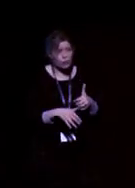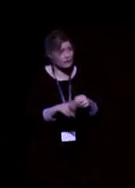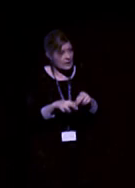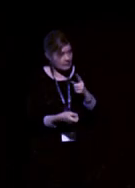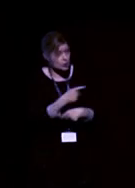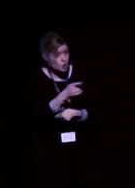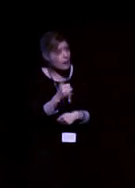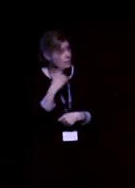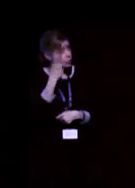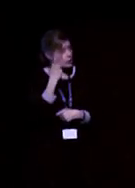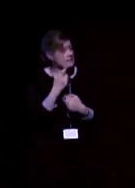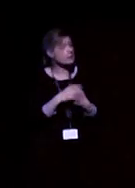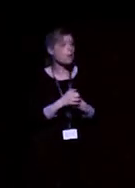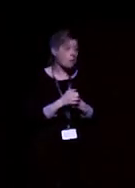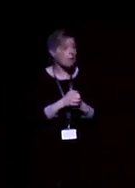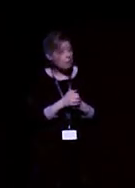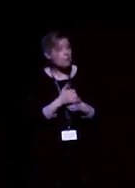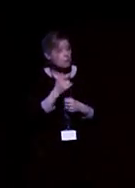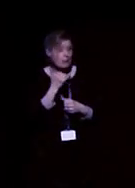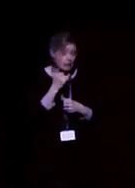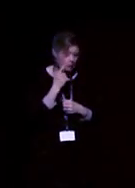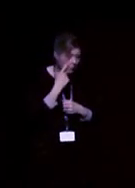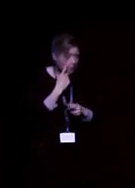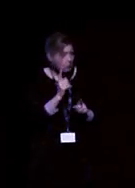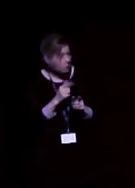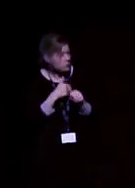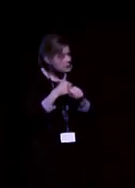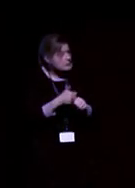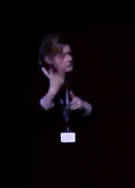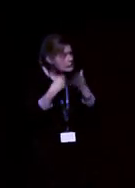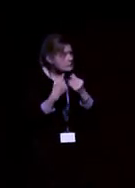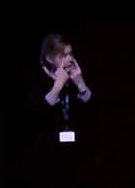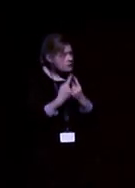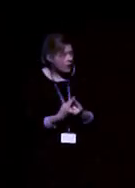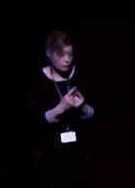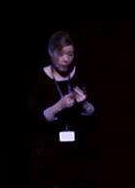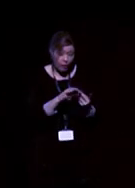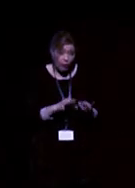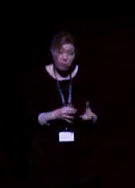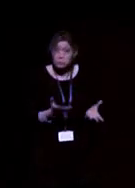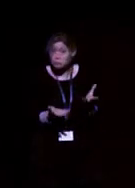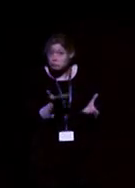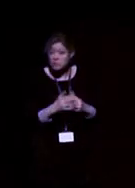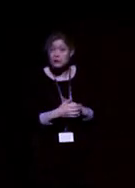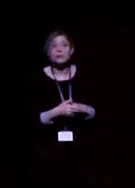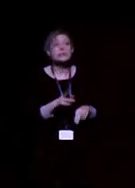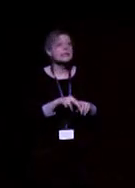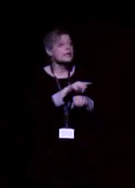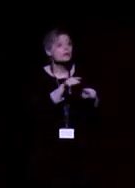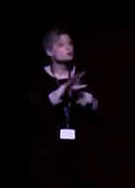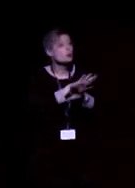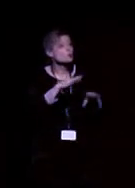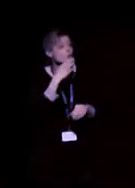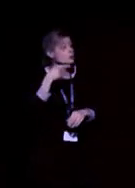consider looking at some of these assistive listening devices devices or other options. For those of you who aren't hearing aid